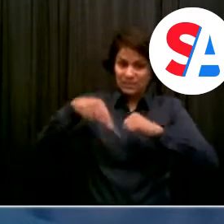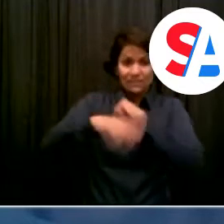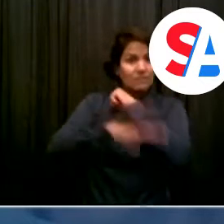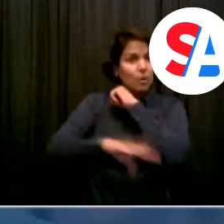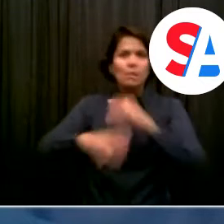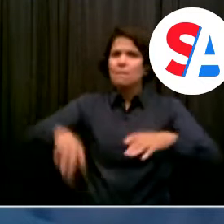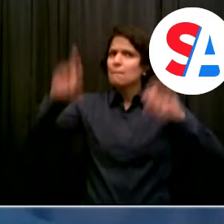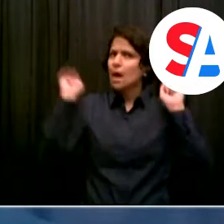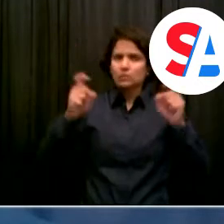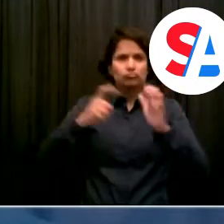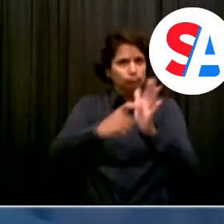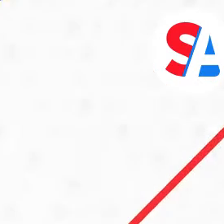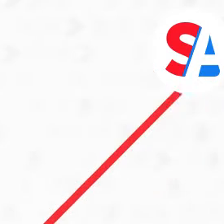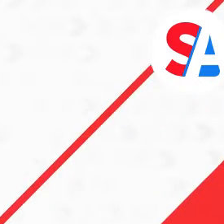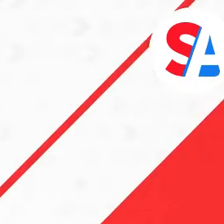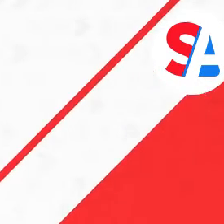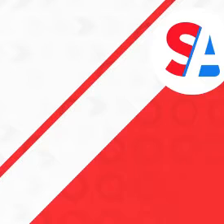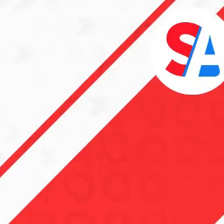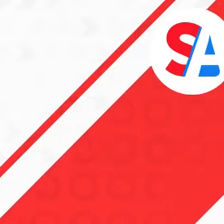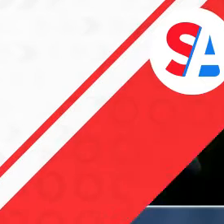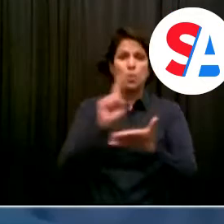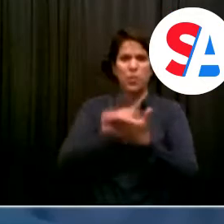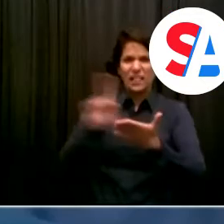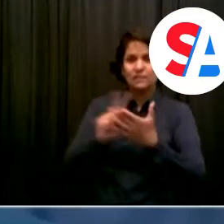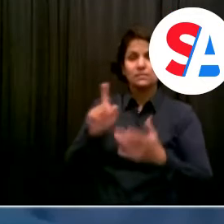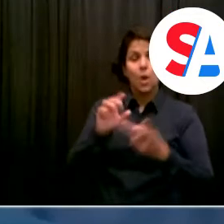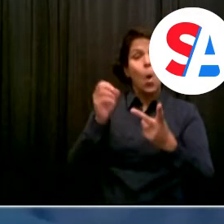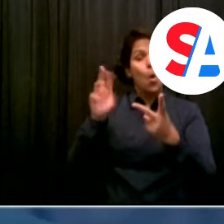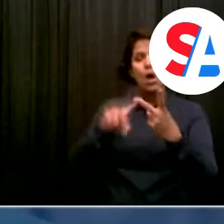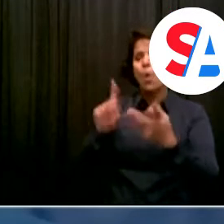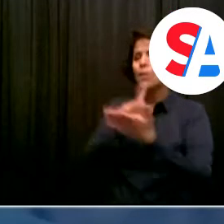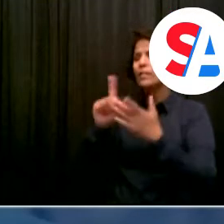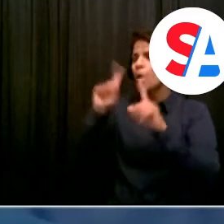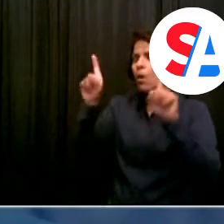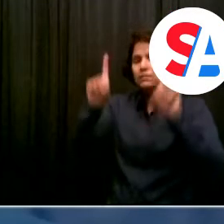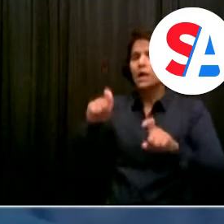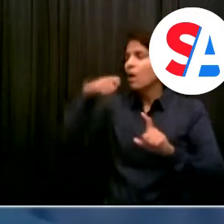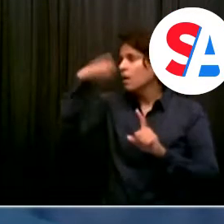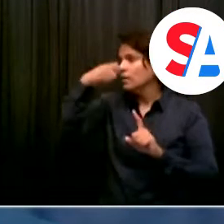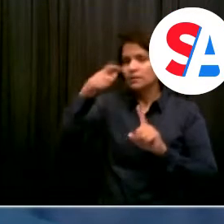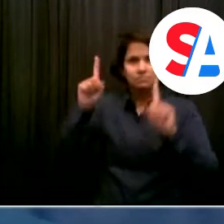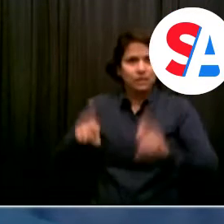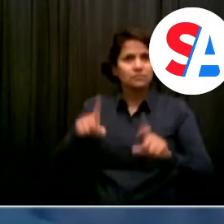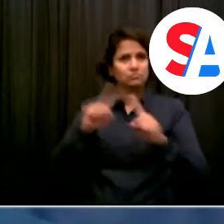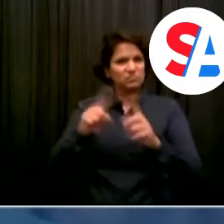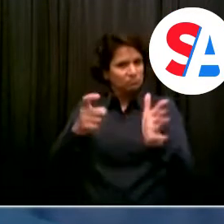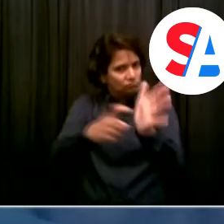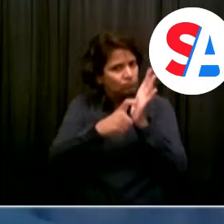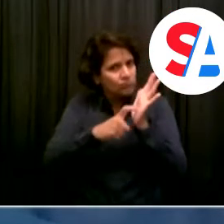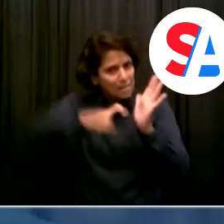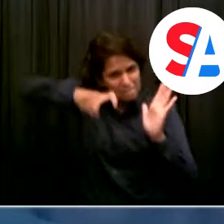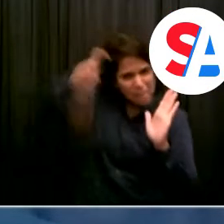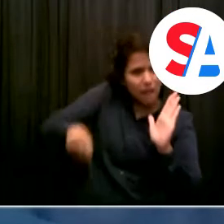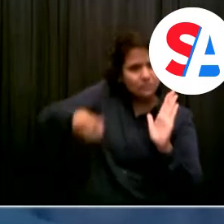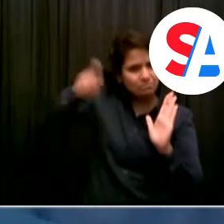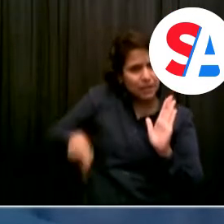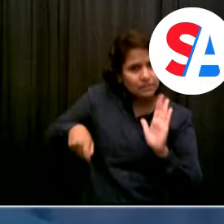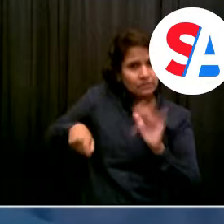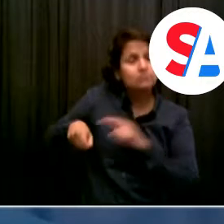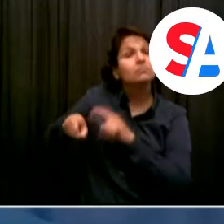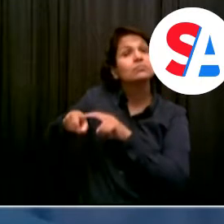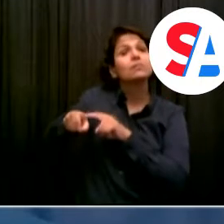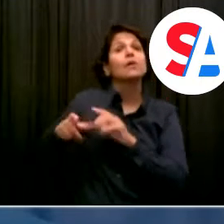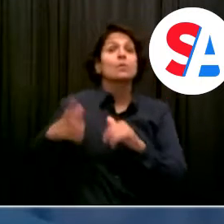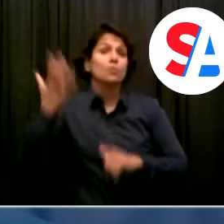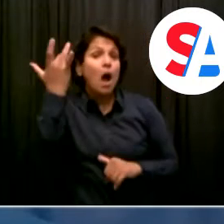tested once a week. This is about our recovery. This is about what we need to do to bring back